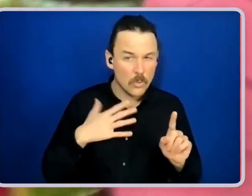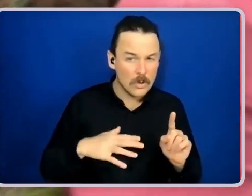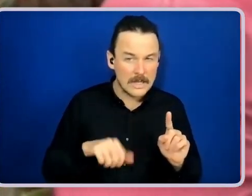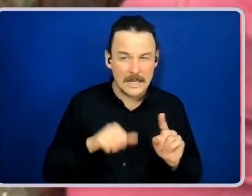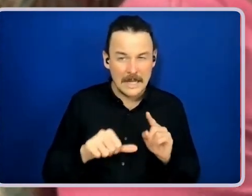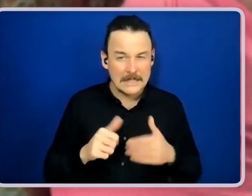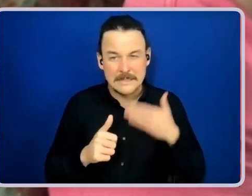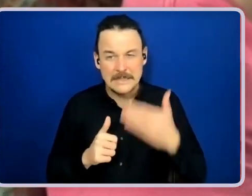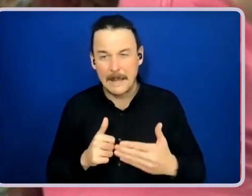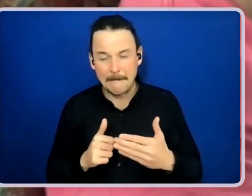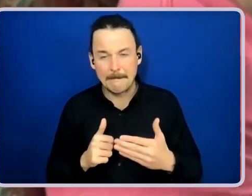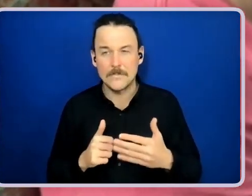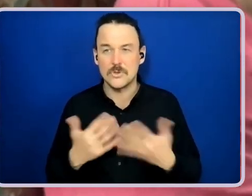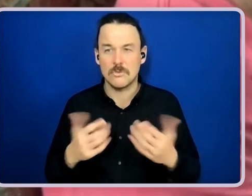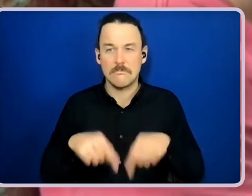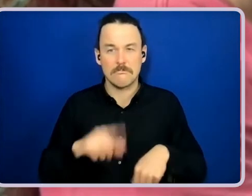I guess, um,